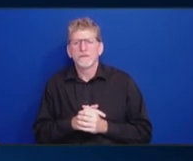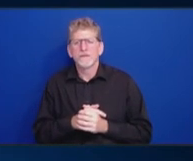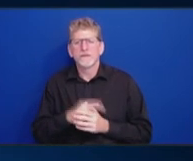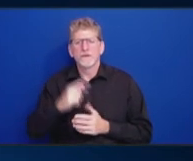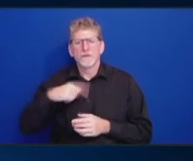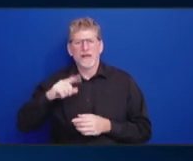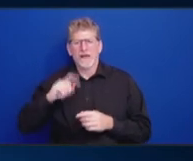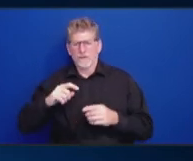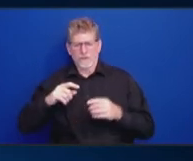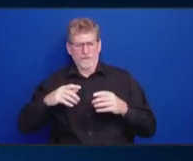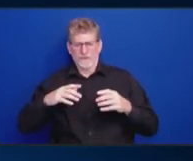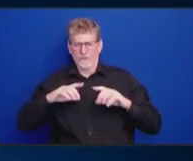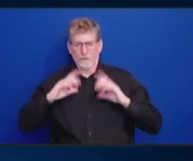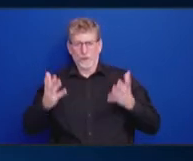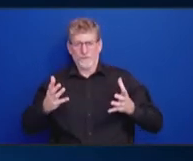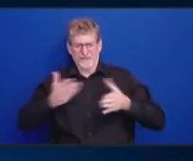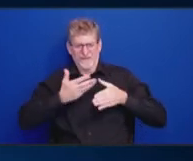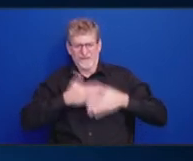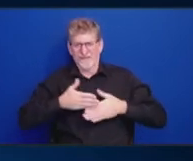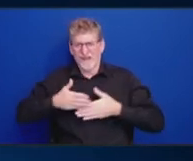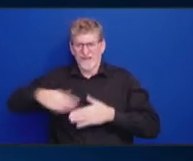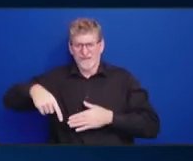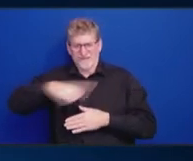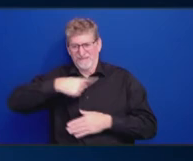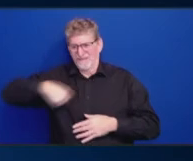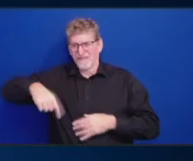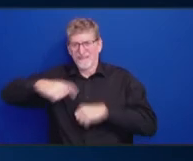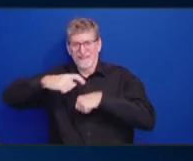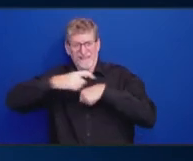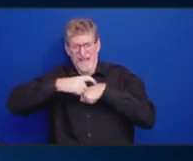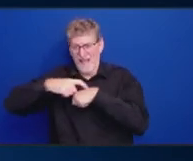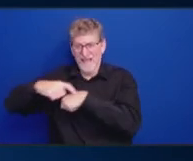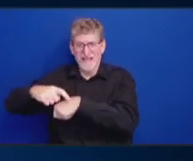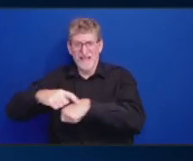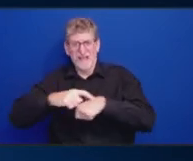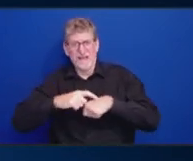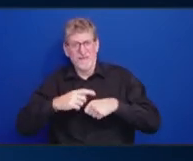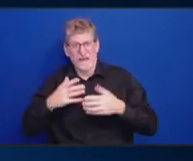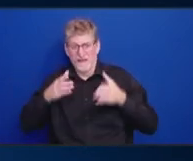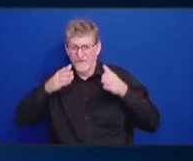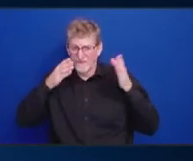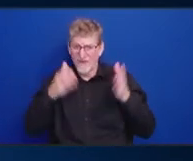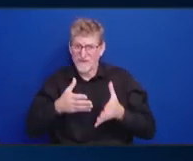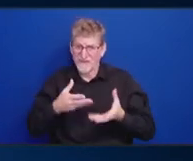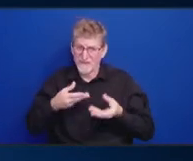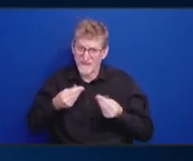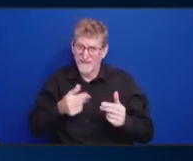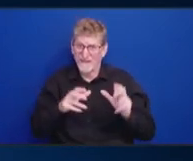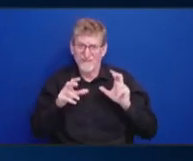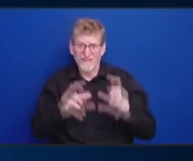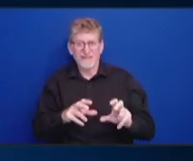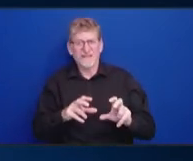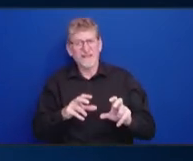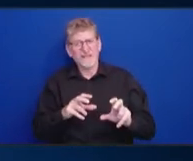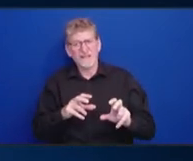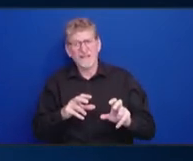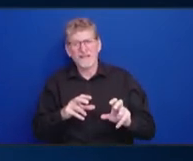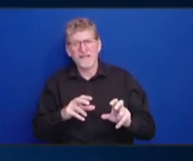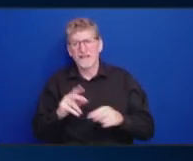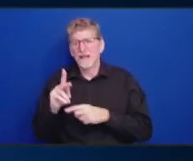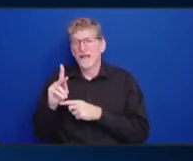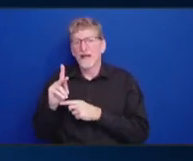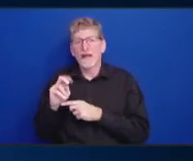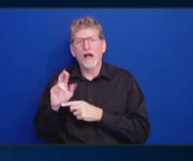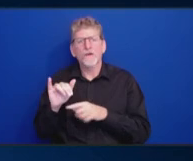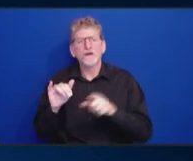it's time that we're going to have to give in how we do that. So, Kerry, I know you have some questions here. Well, you know, I was